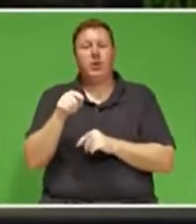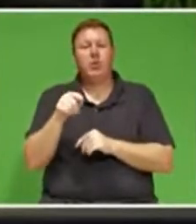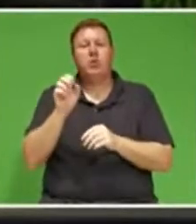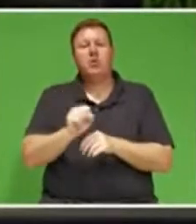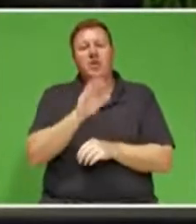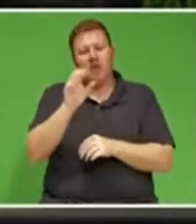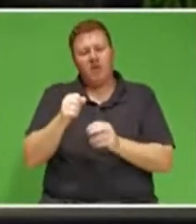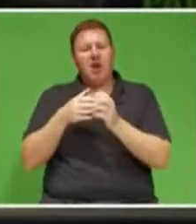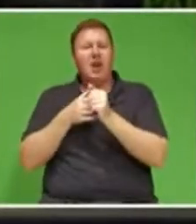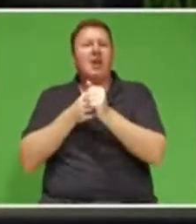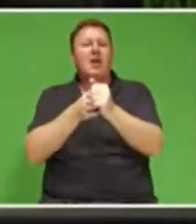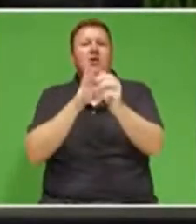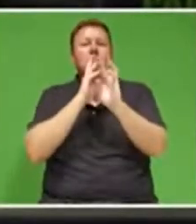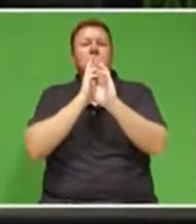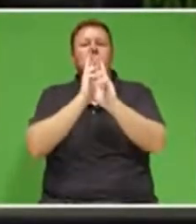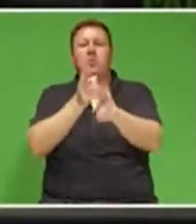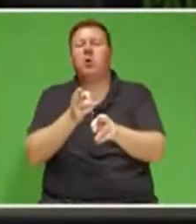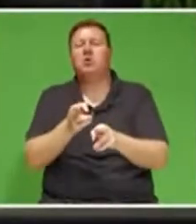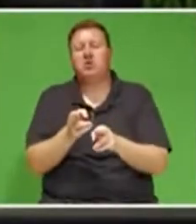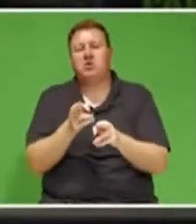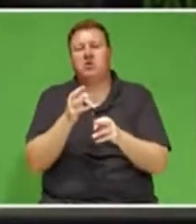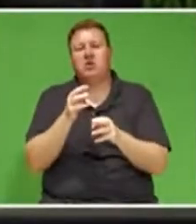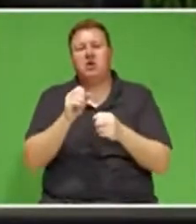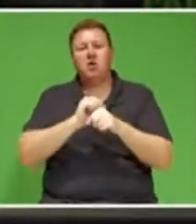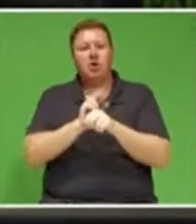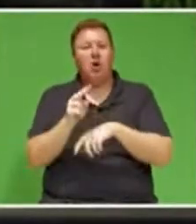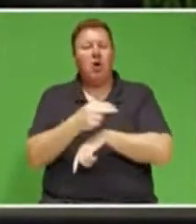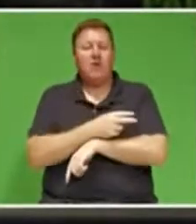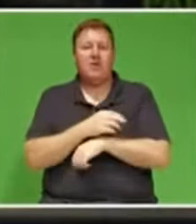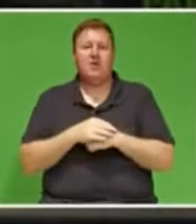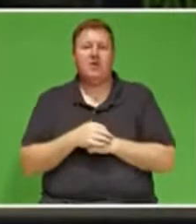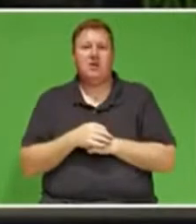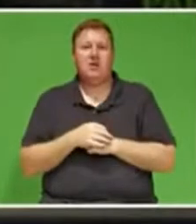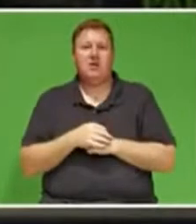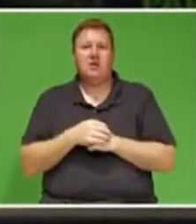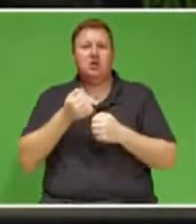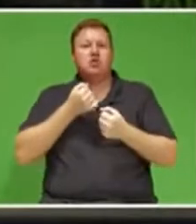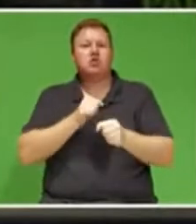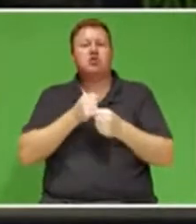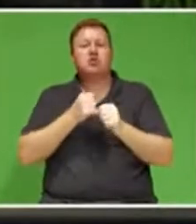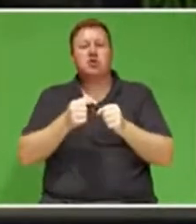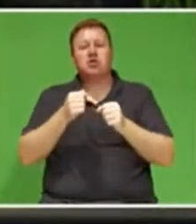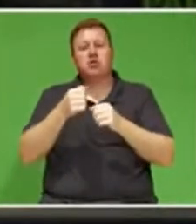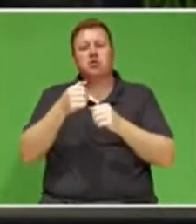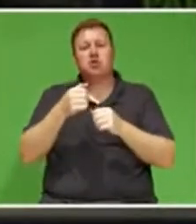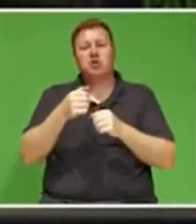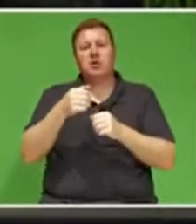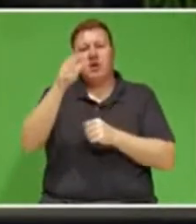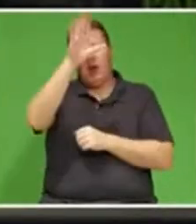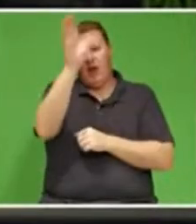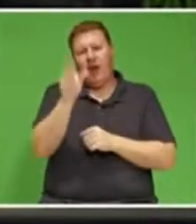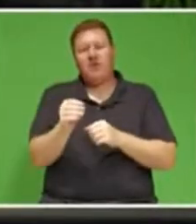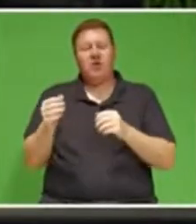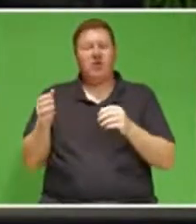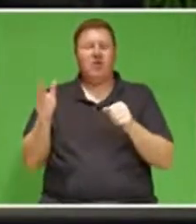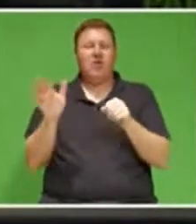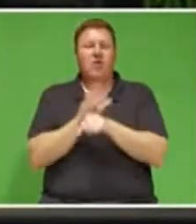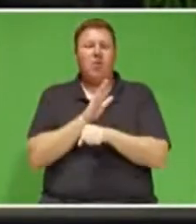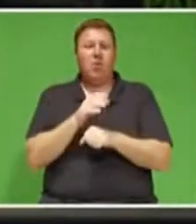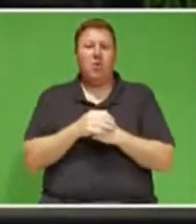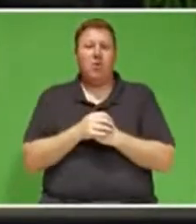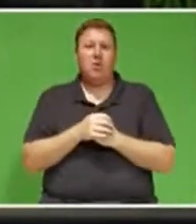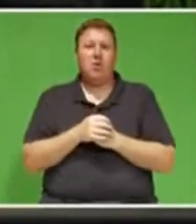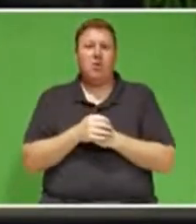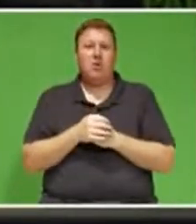-19, overseeing a continent-wide strategy, setting up innovative online